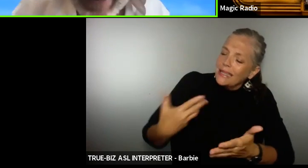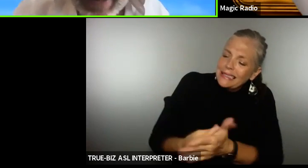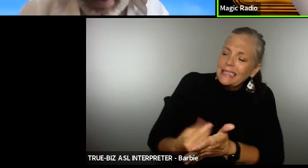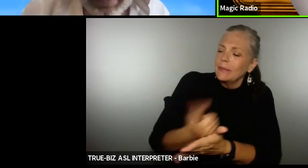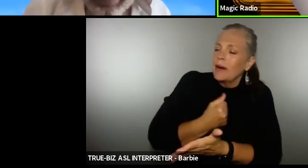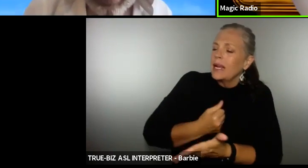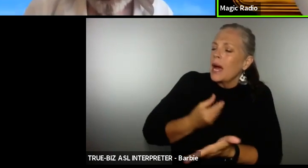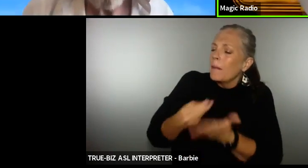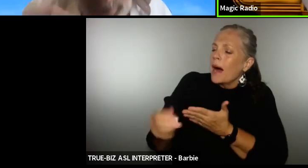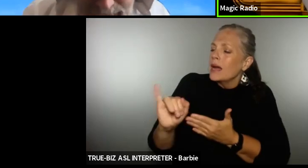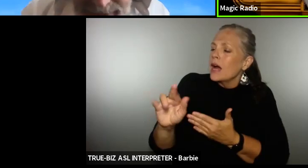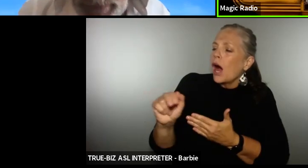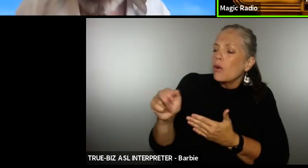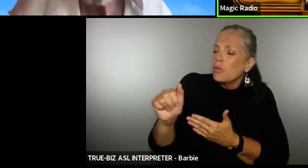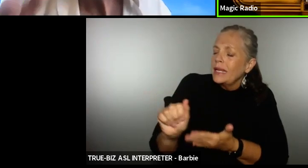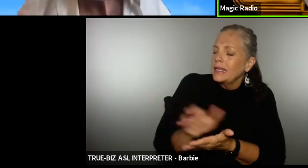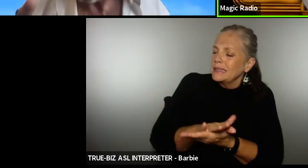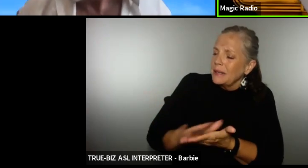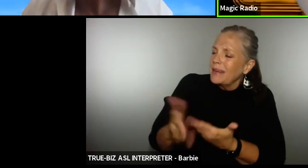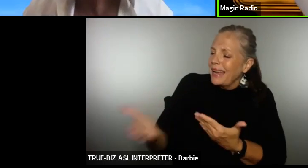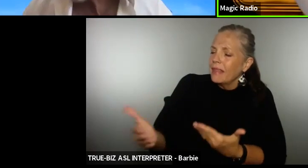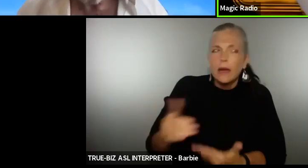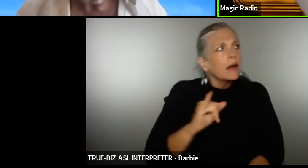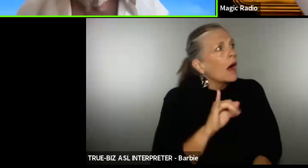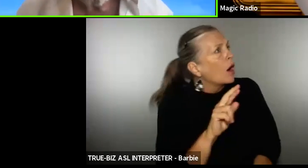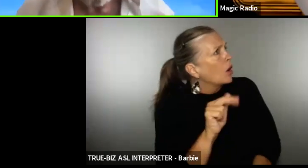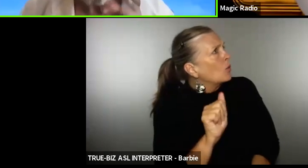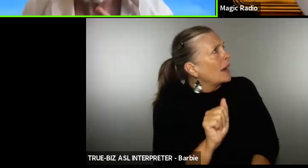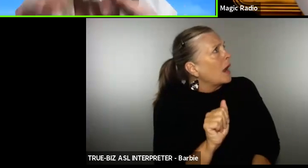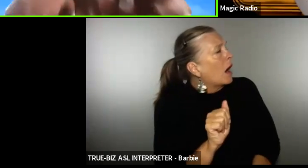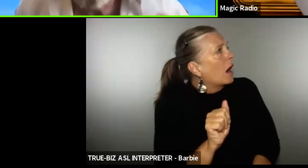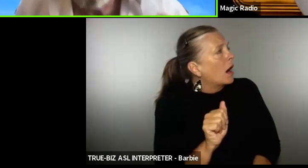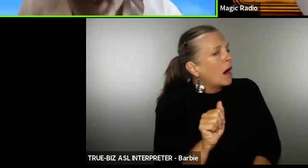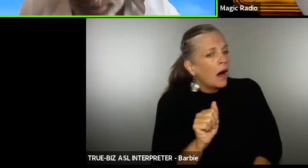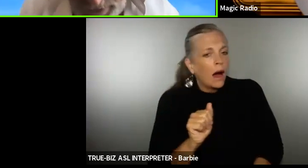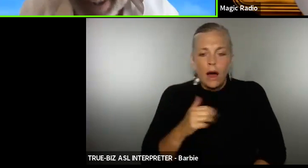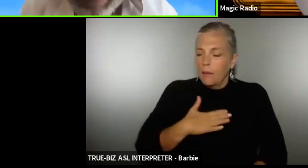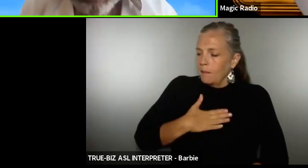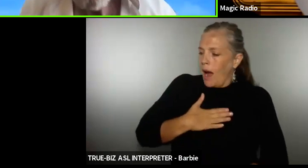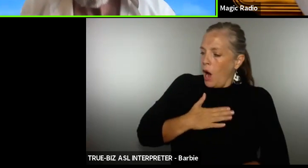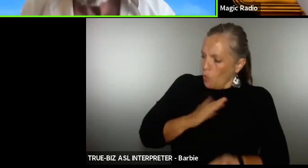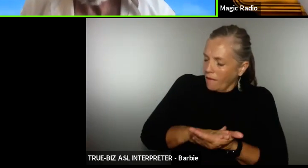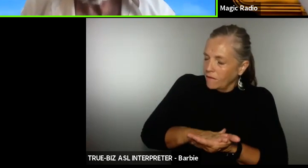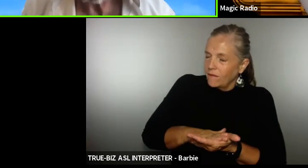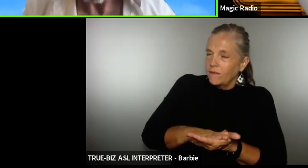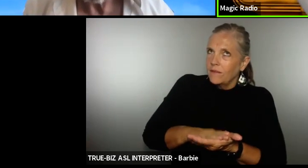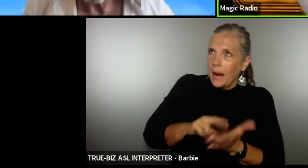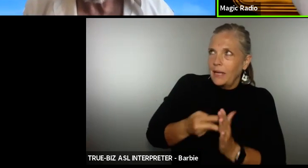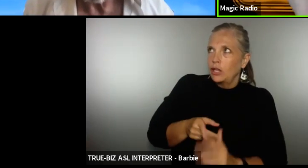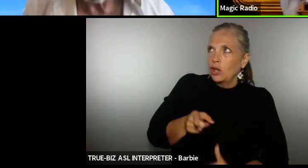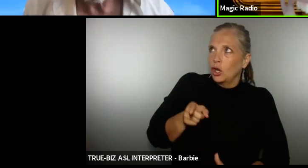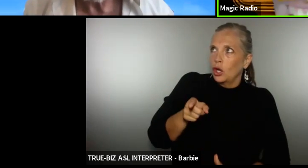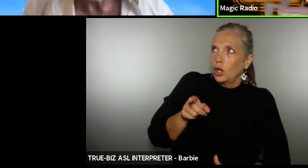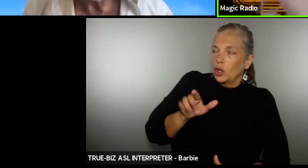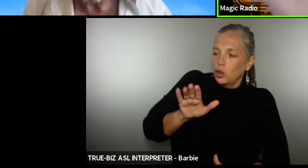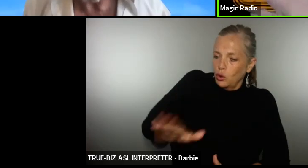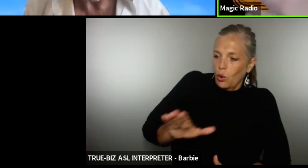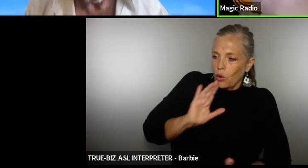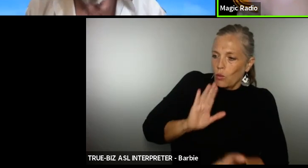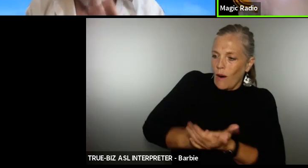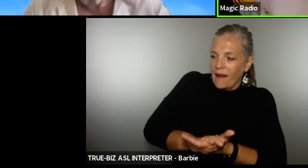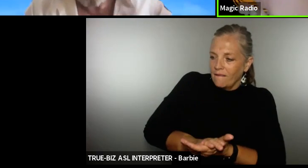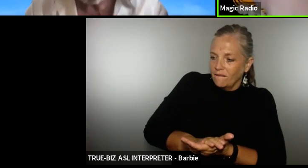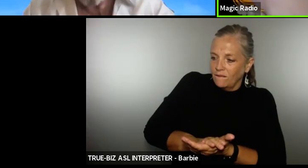things Irina my wife oops your wife she likes